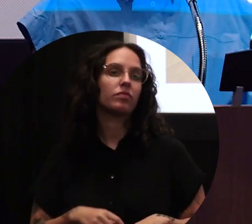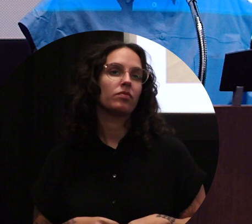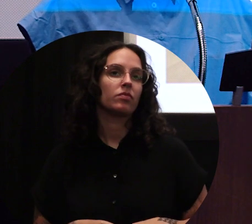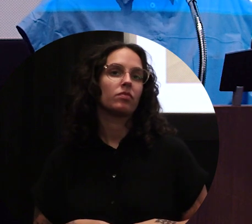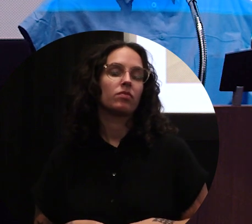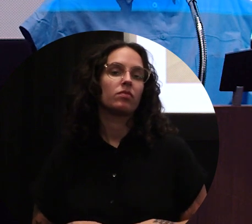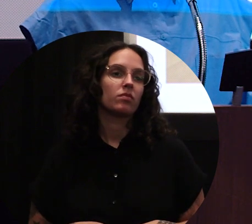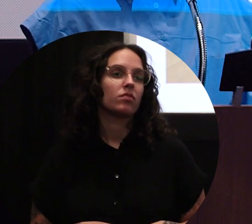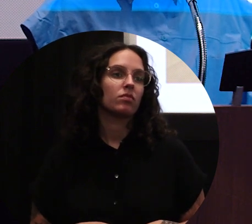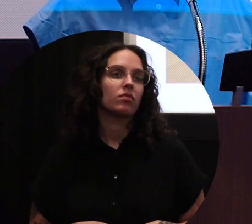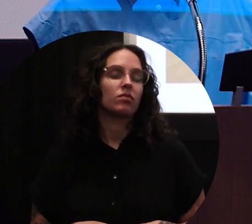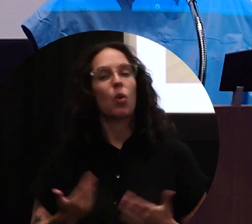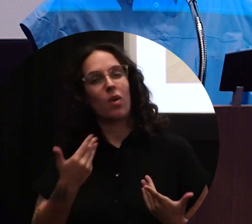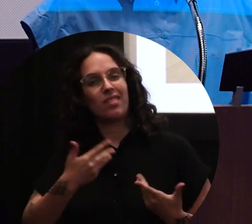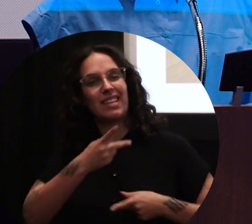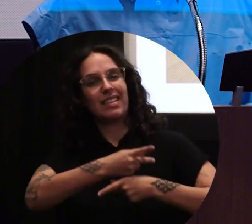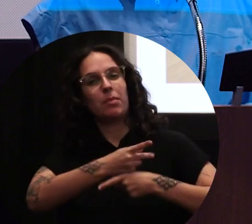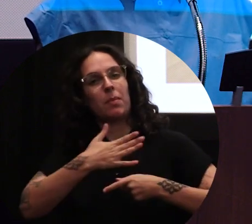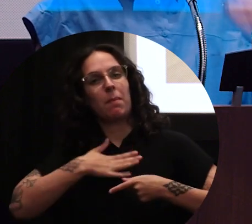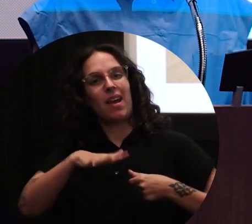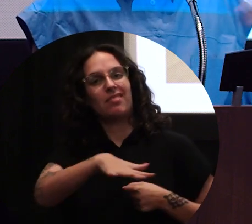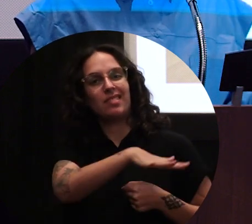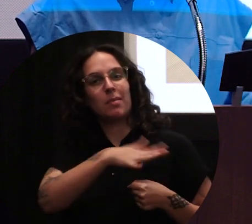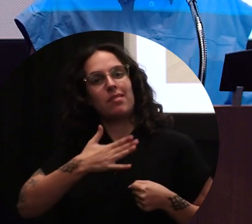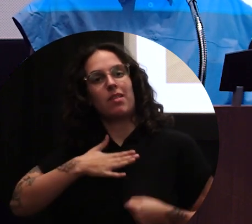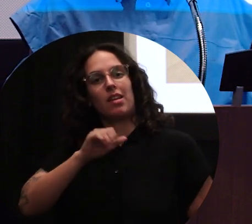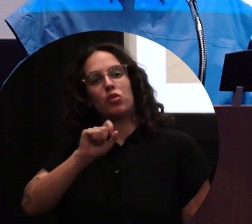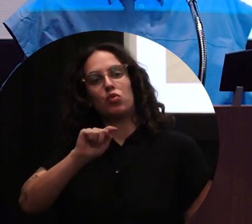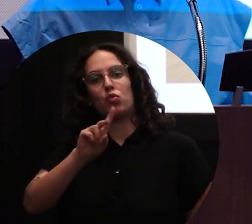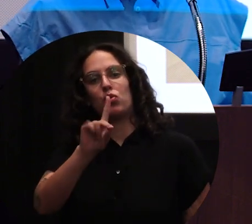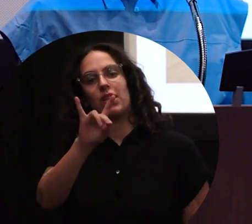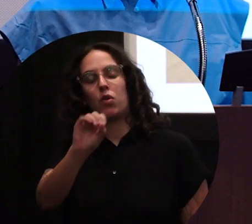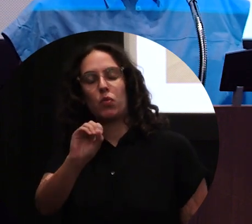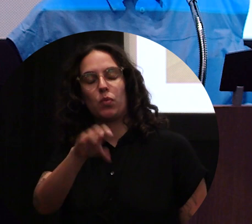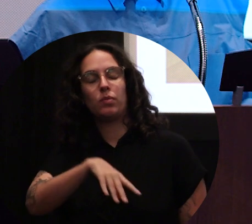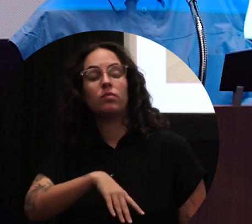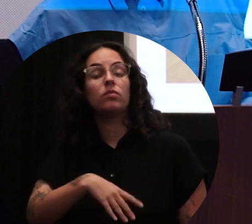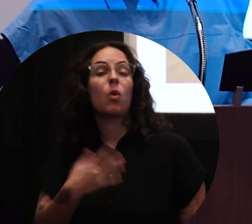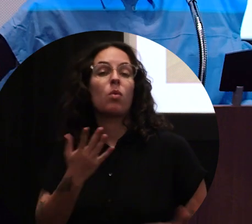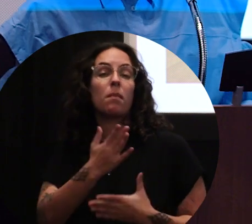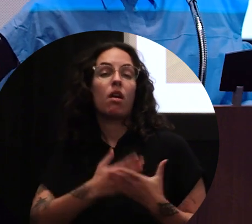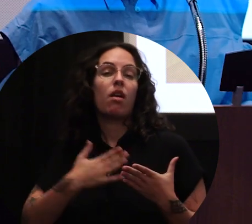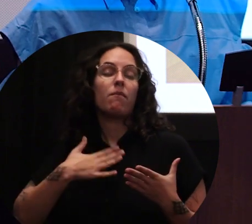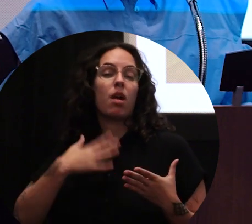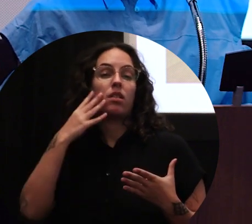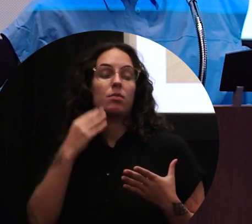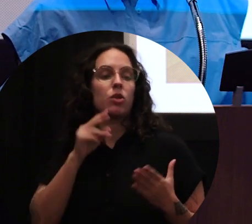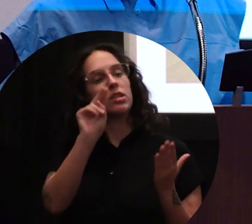in my space with me, in my studio. And one part of the journey of looking through these photographs, I